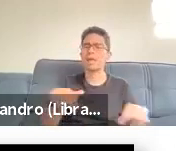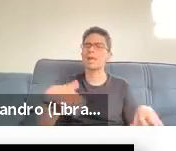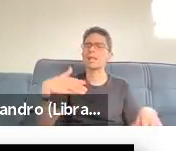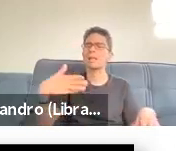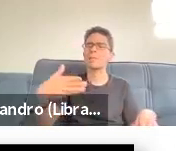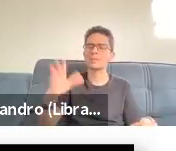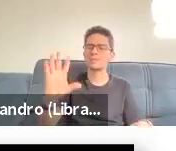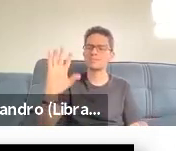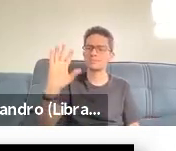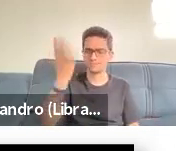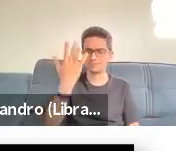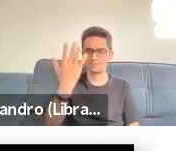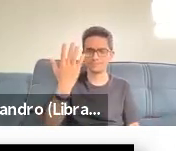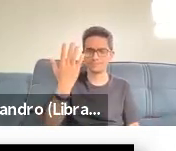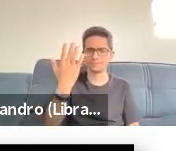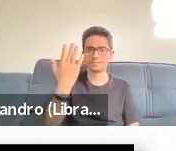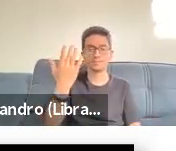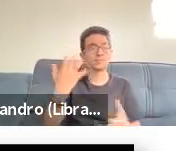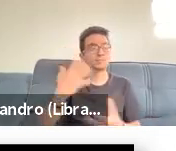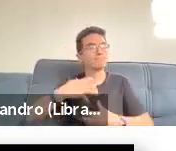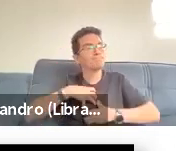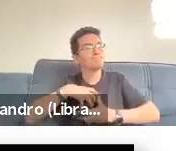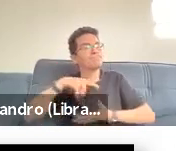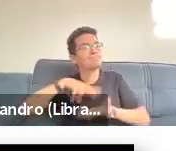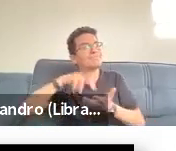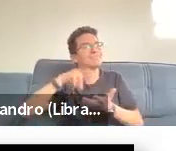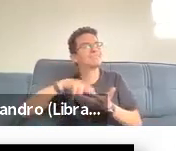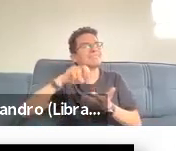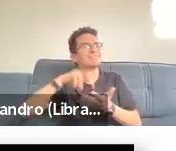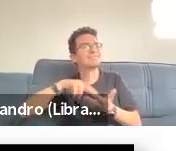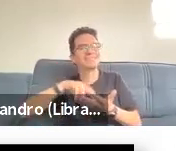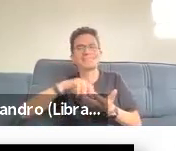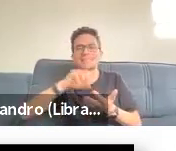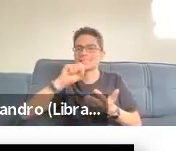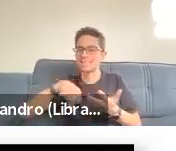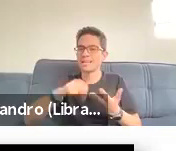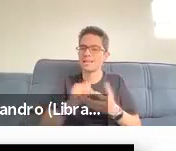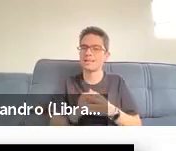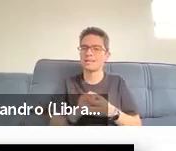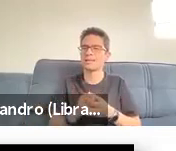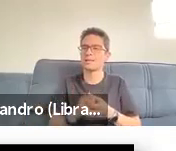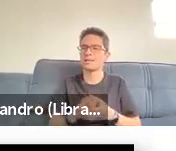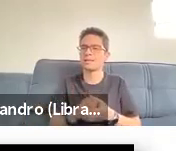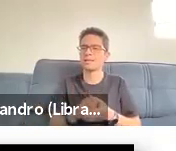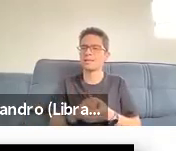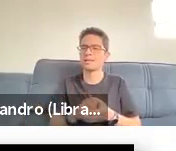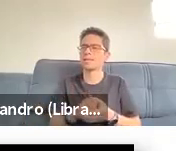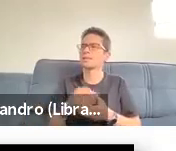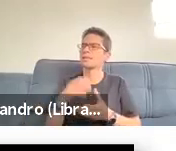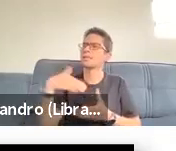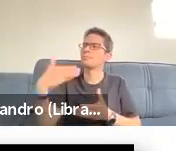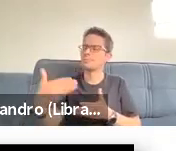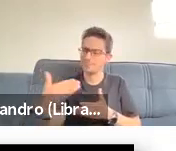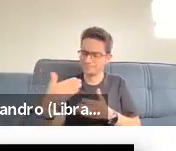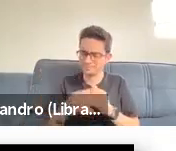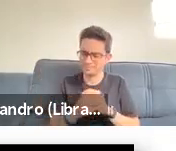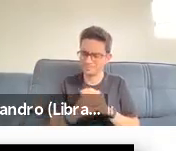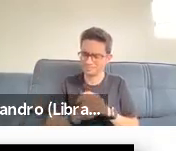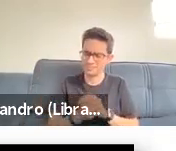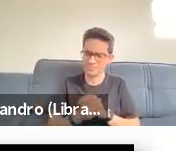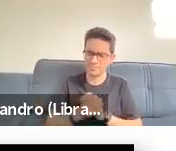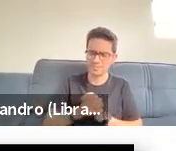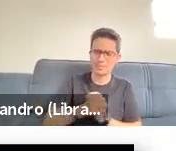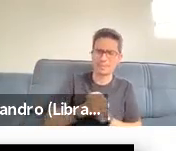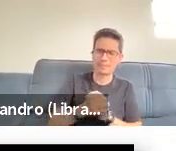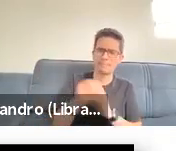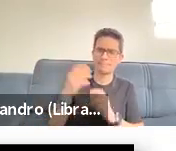good I could use one of those I should look to. So she became a co shopper with them as they went to the store, and at the end,